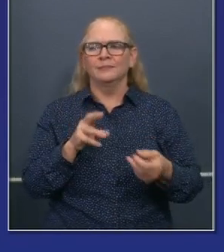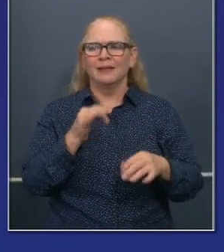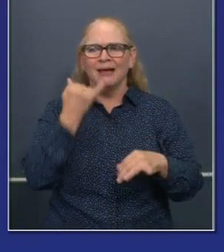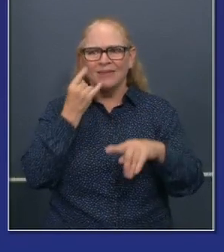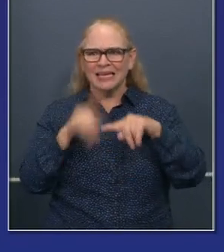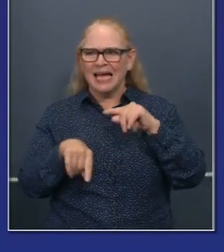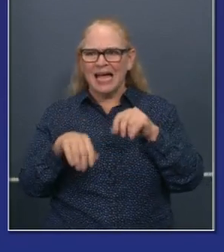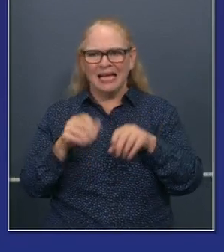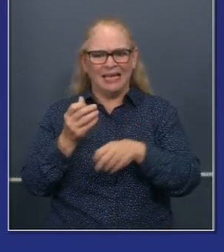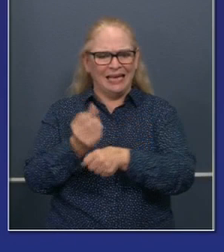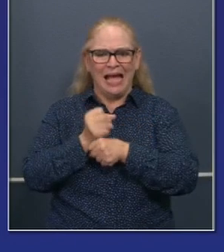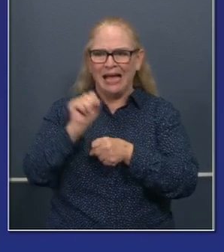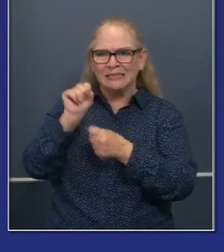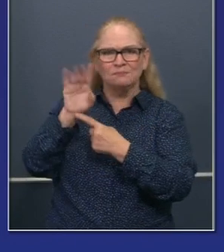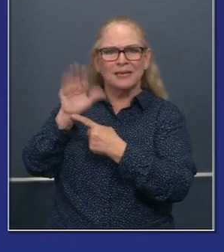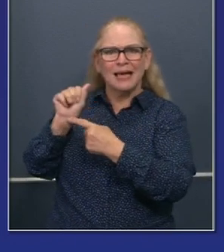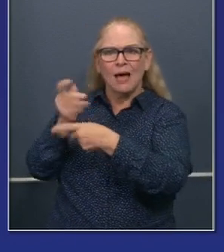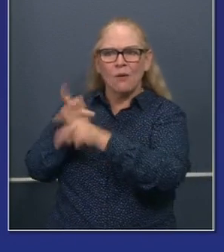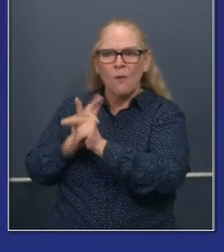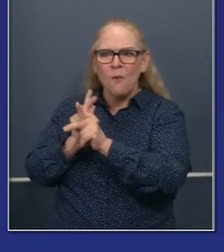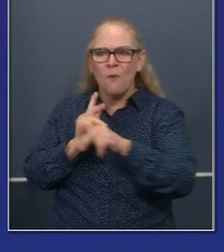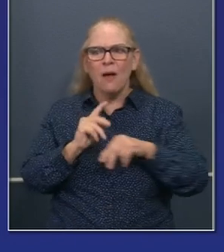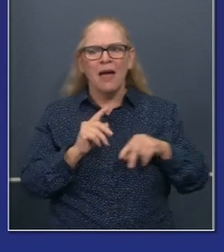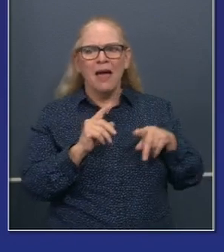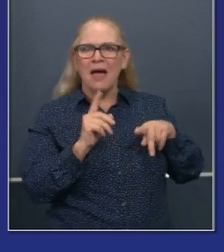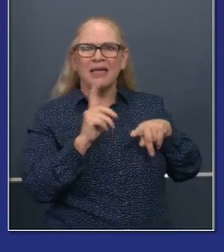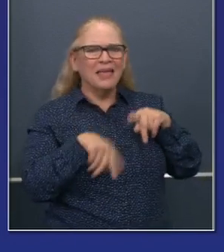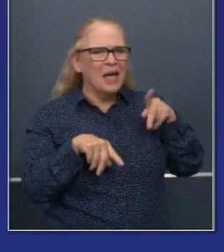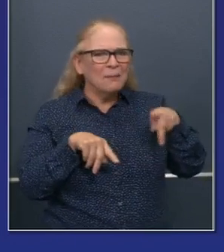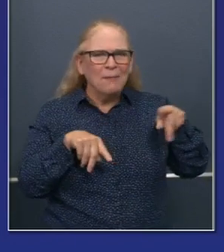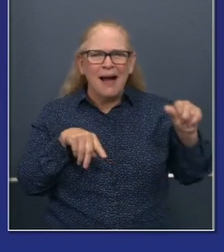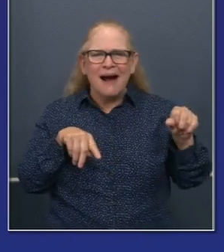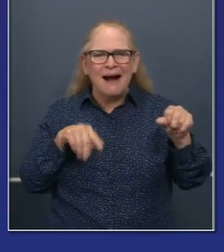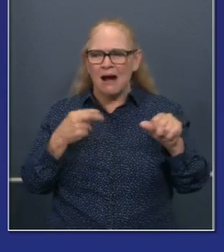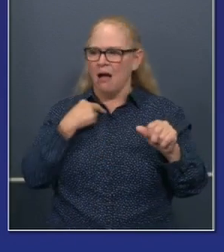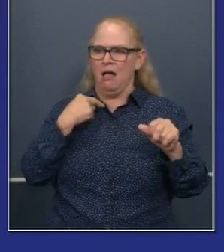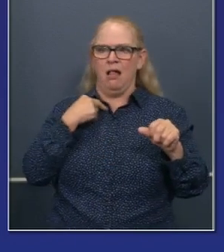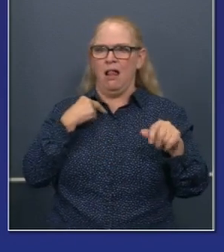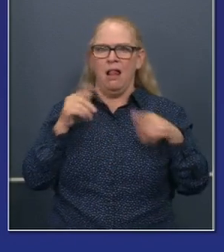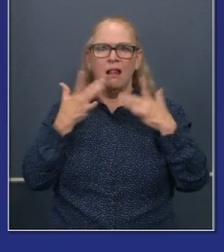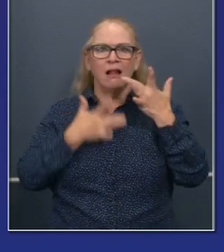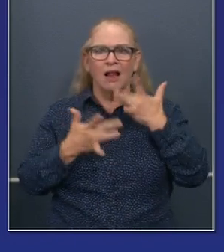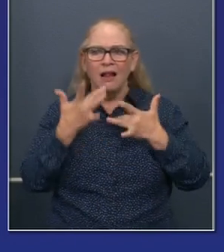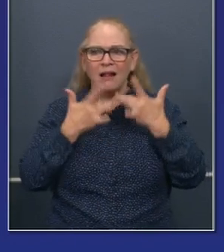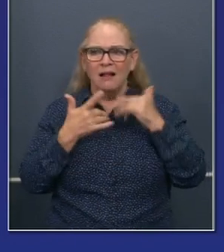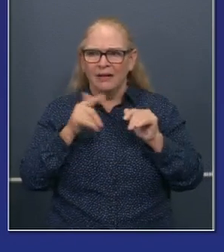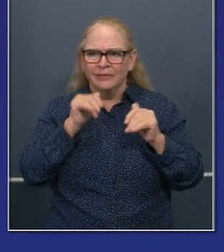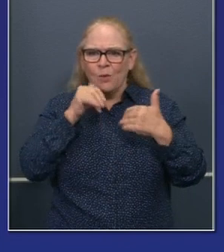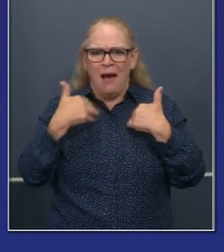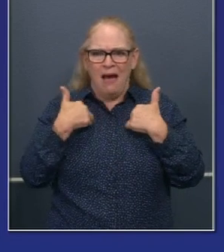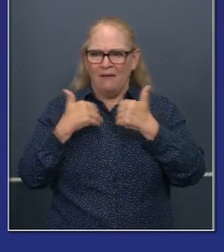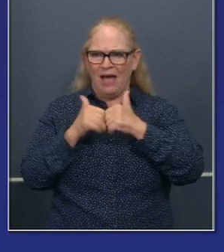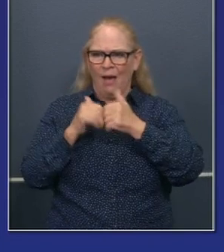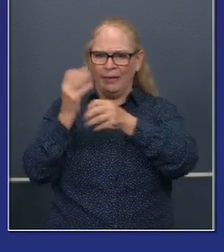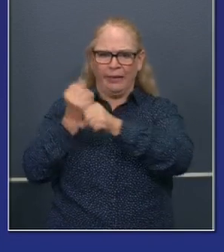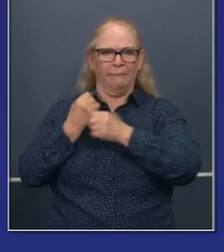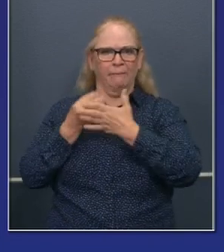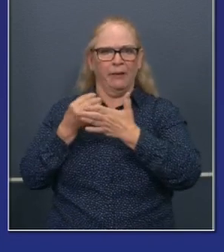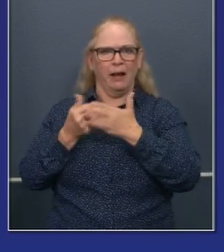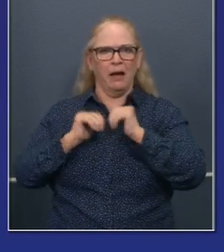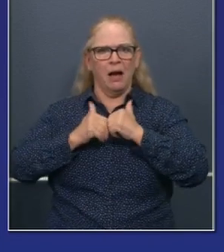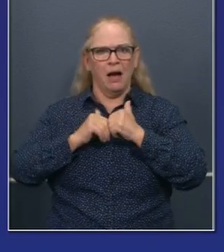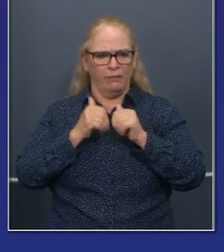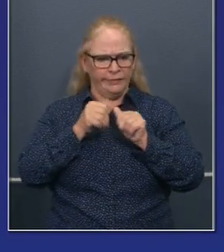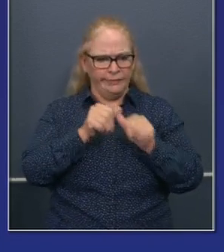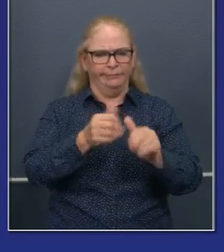loans, uh, that are falling basically through the cracks, don't have commercial banking relationships, credit banking relationships, uh, and as a